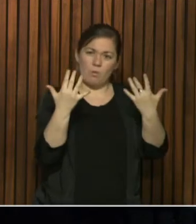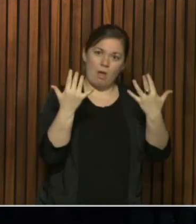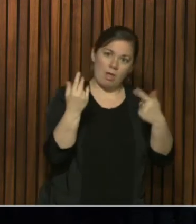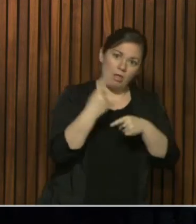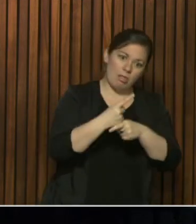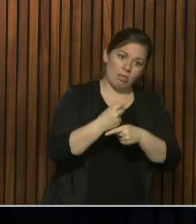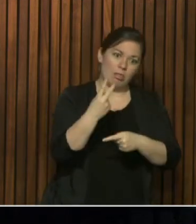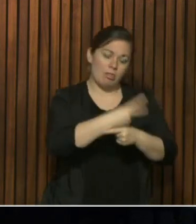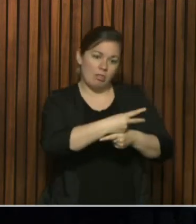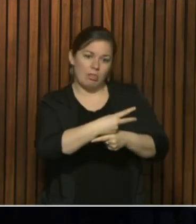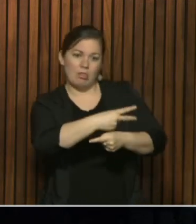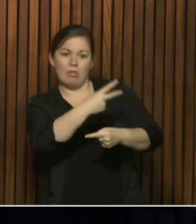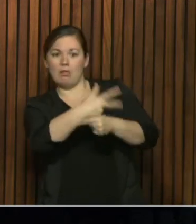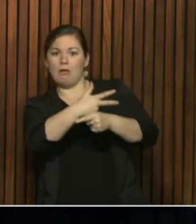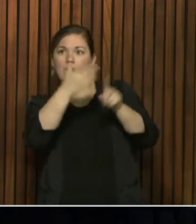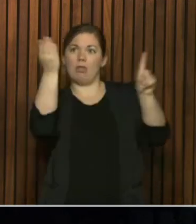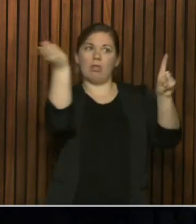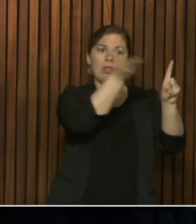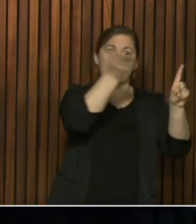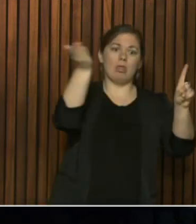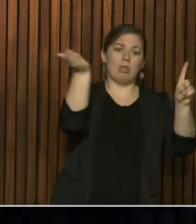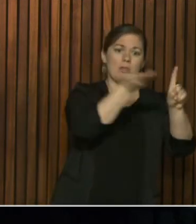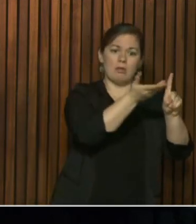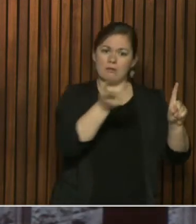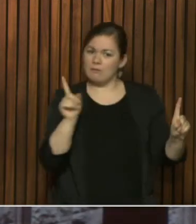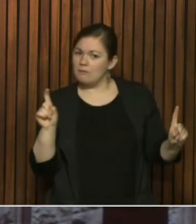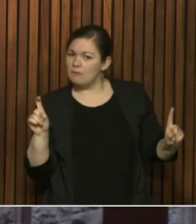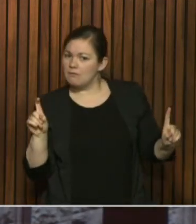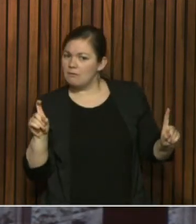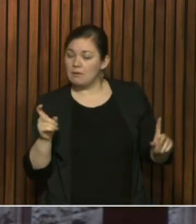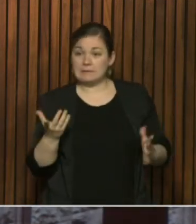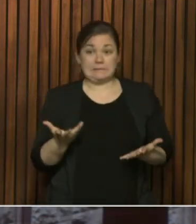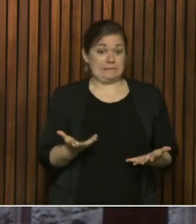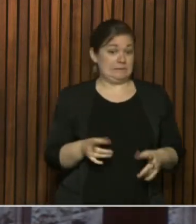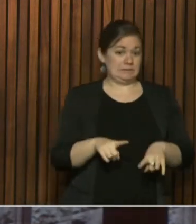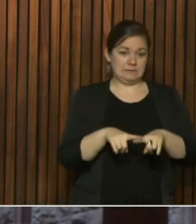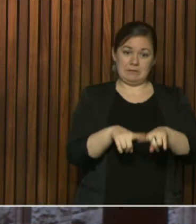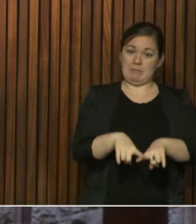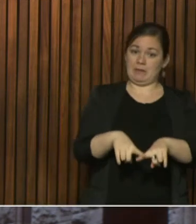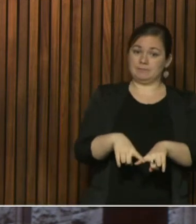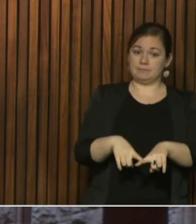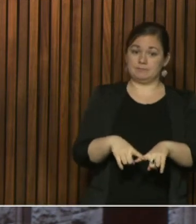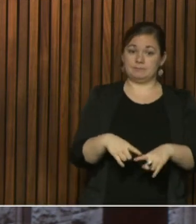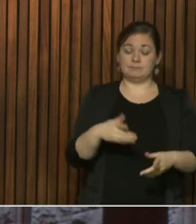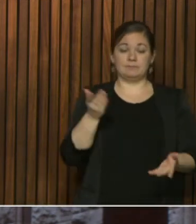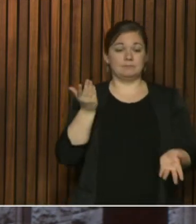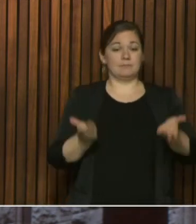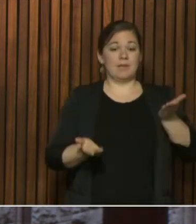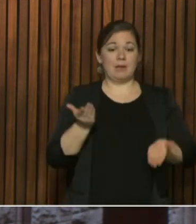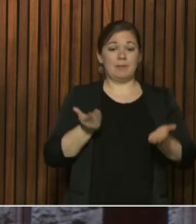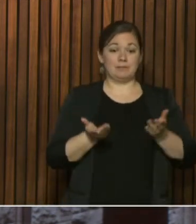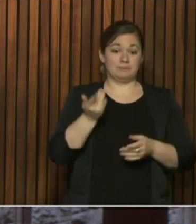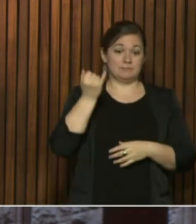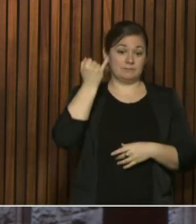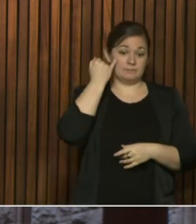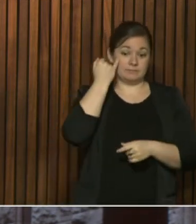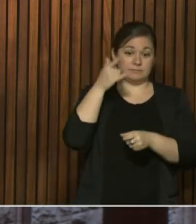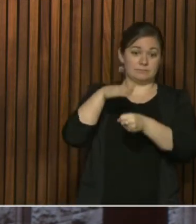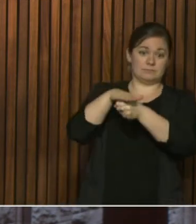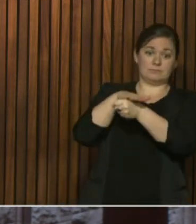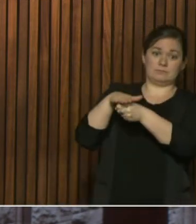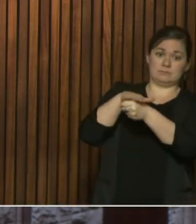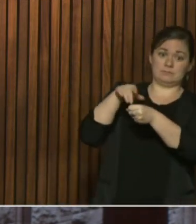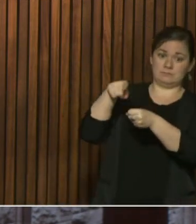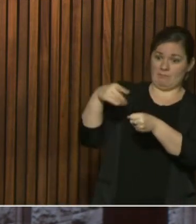Well, good questions on scenarios. It depends on some of the facilities. If they have room for more ventilators, they can be moved over there. You have to bring the